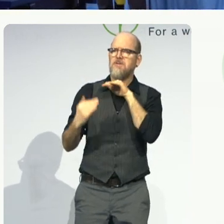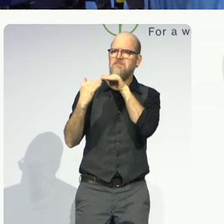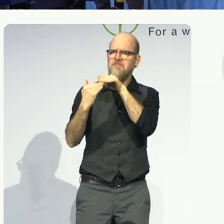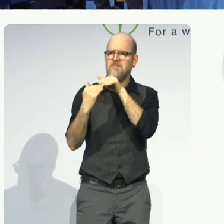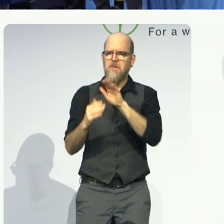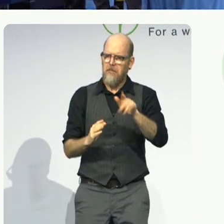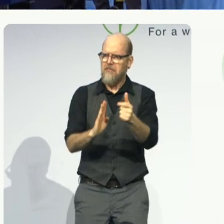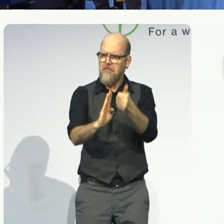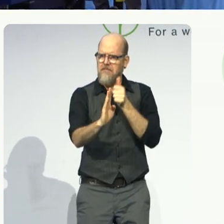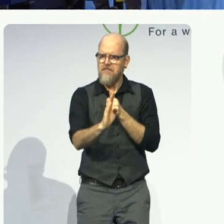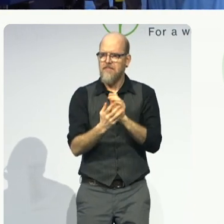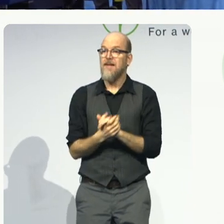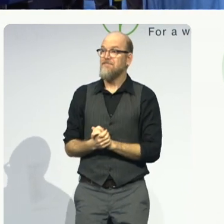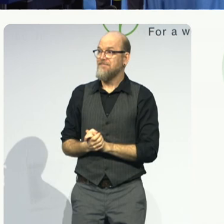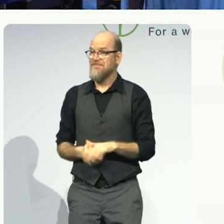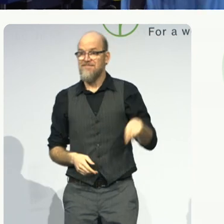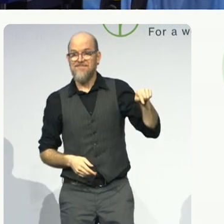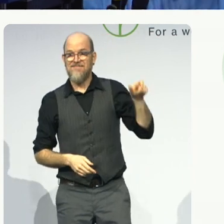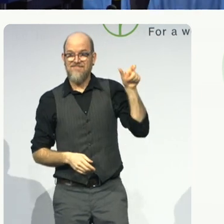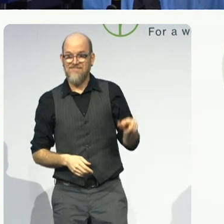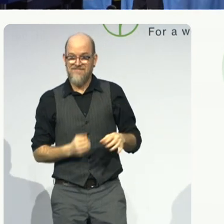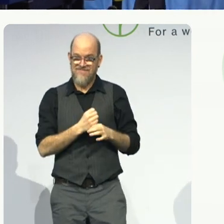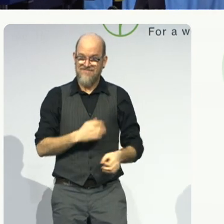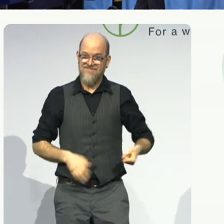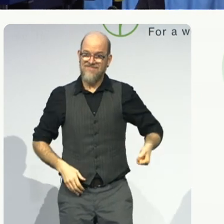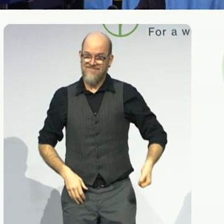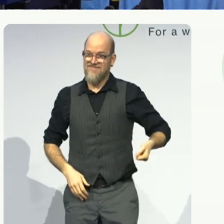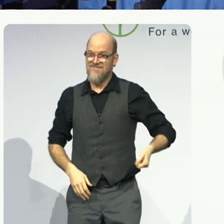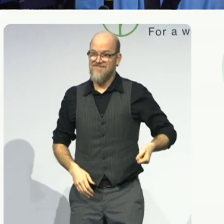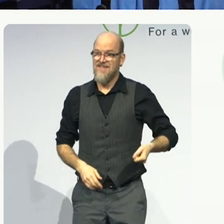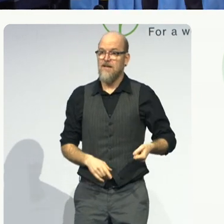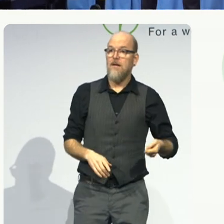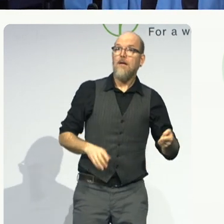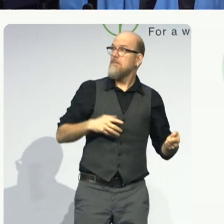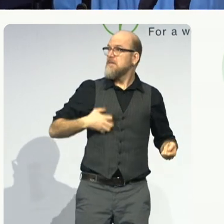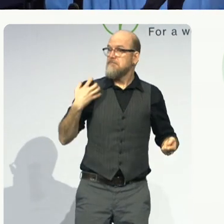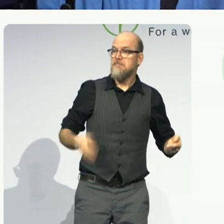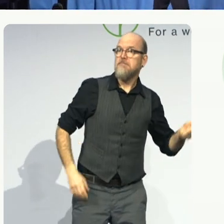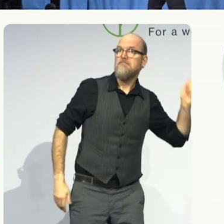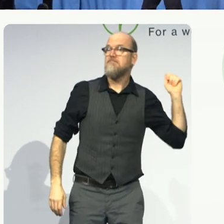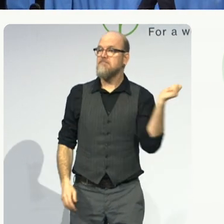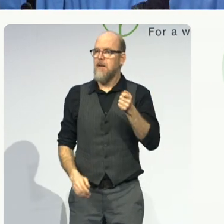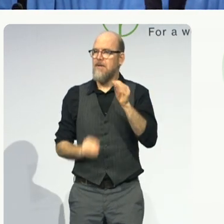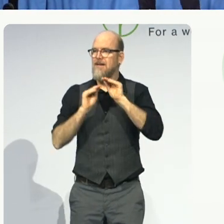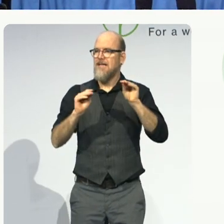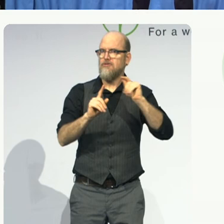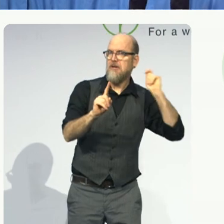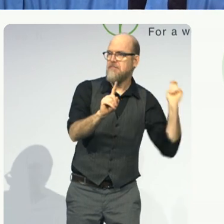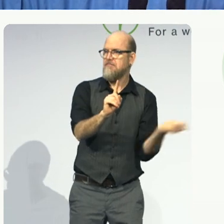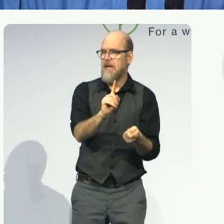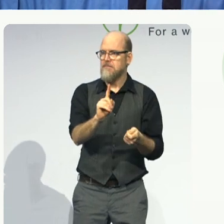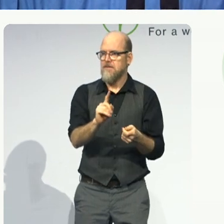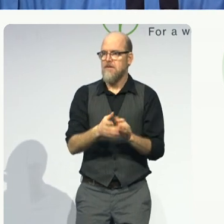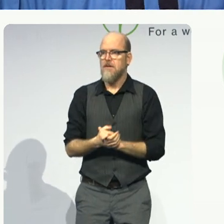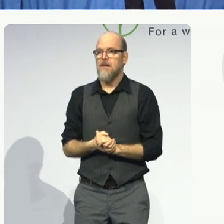one of his metal canes and whapped the teacher across the legs and went back to the front of the